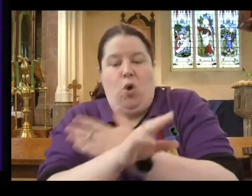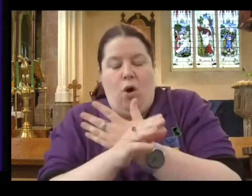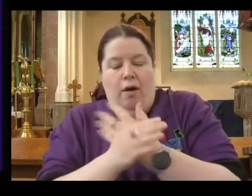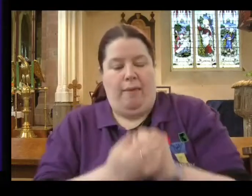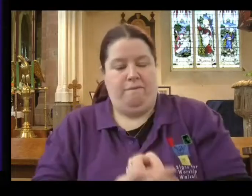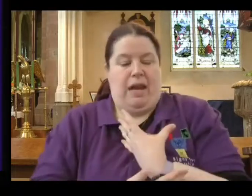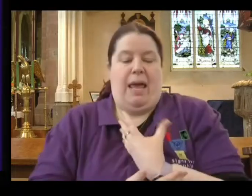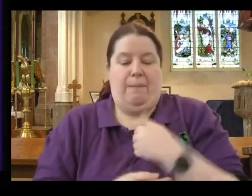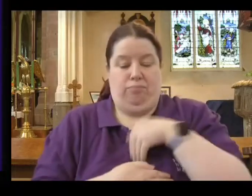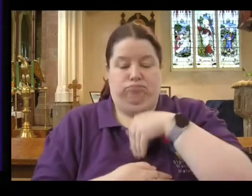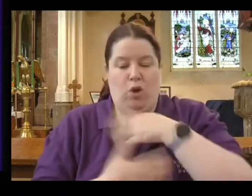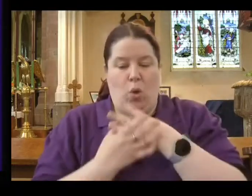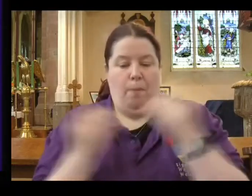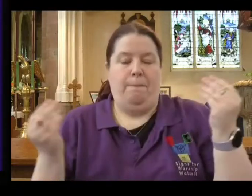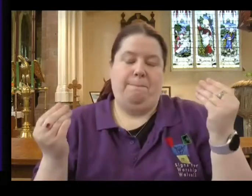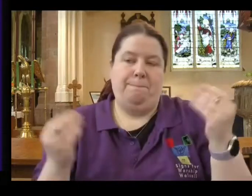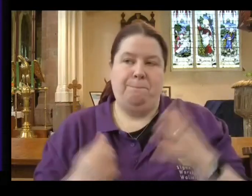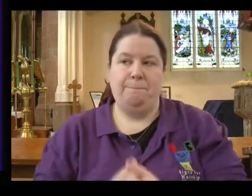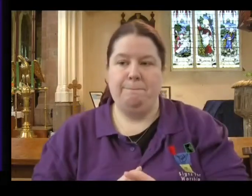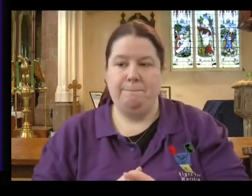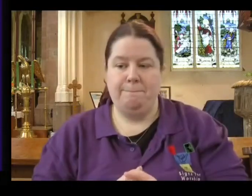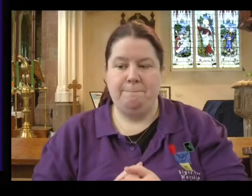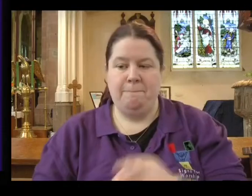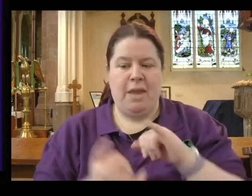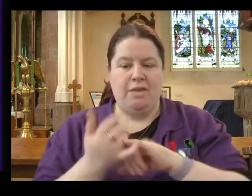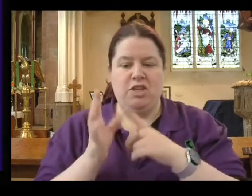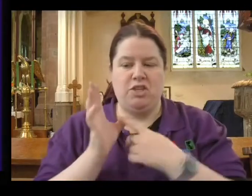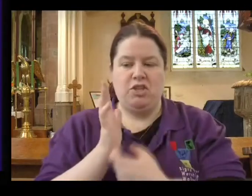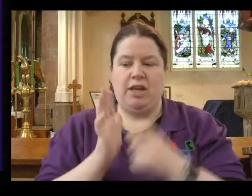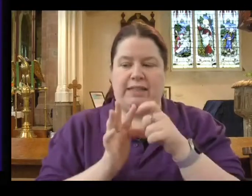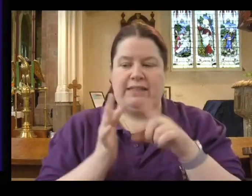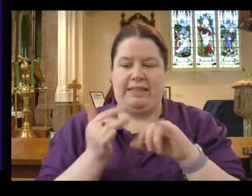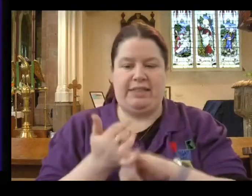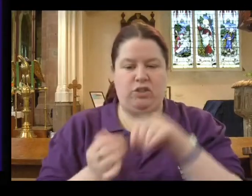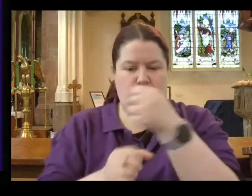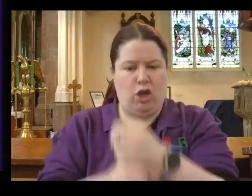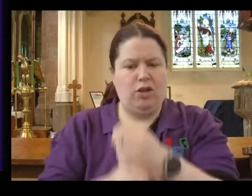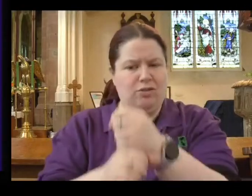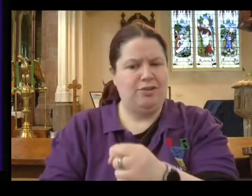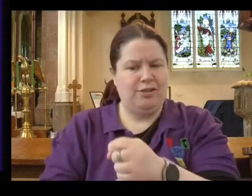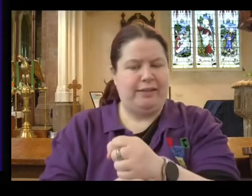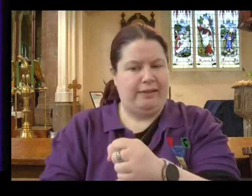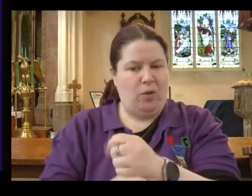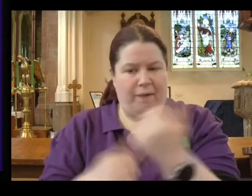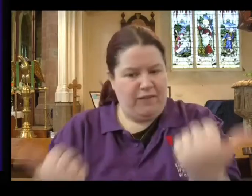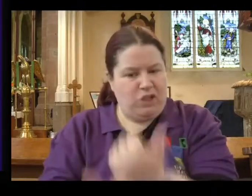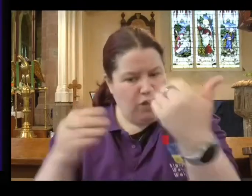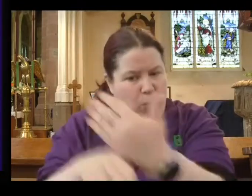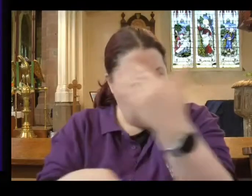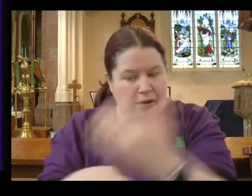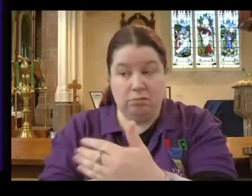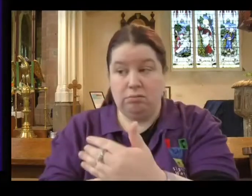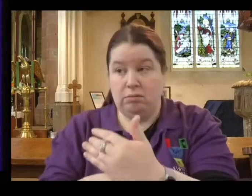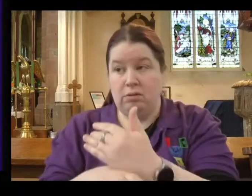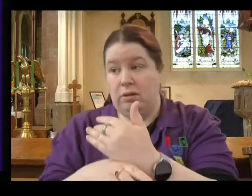The Sardisians are accused of not completing the work they've started. Obviously that's something that could be true of any church. But it's also true at an